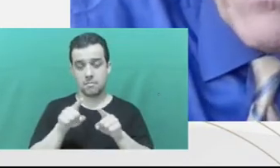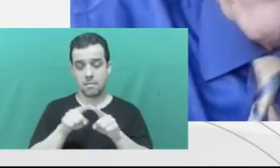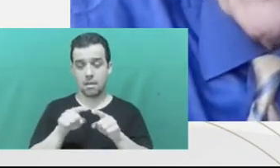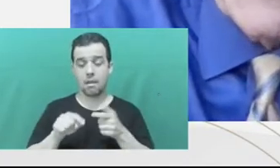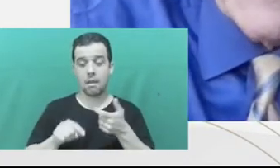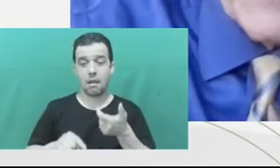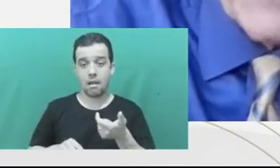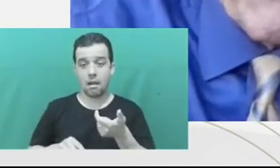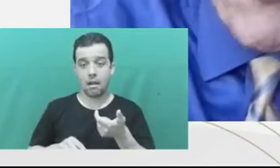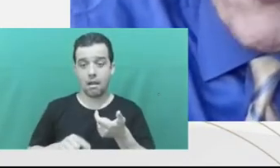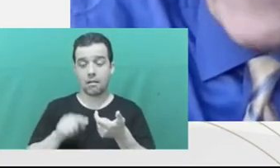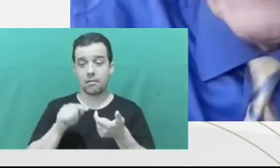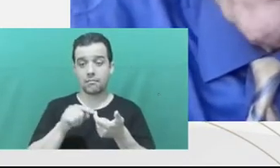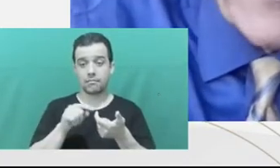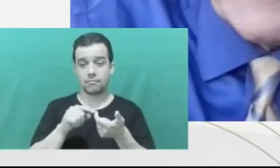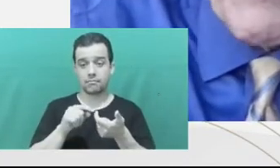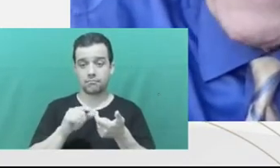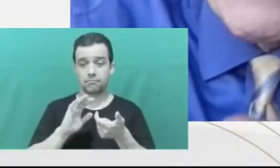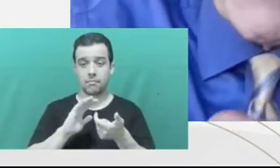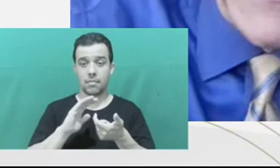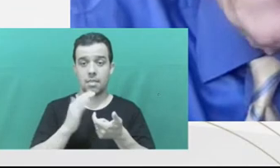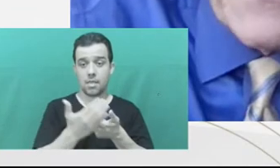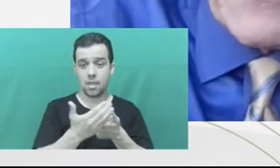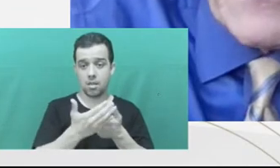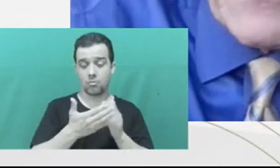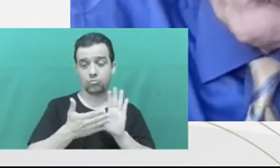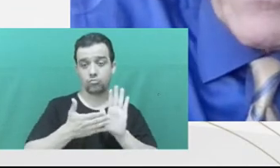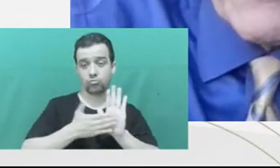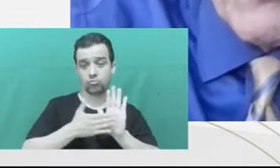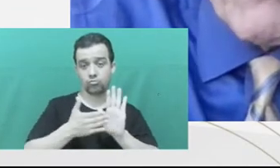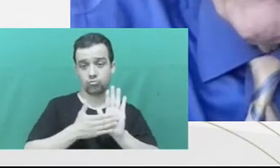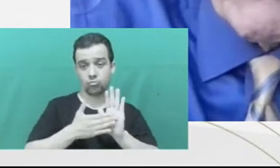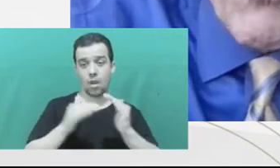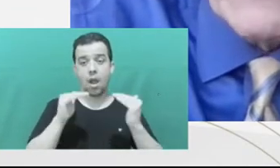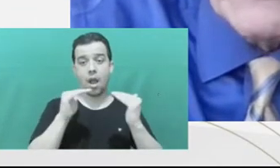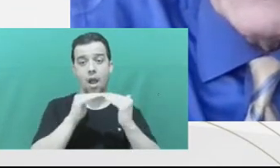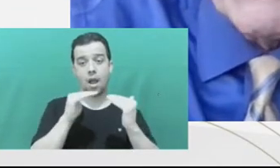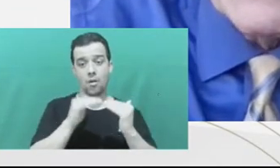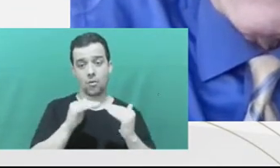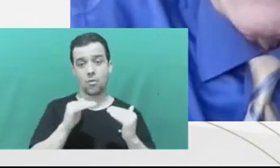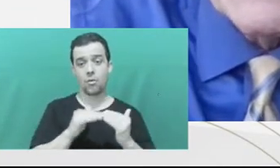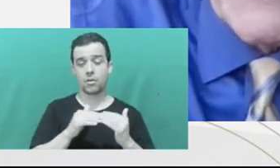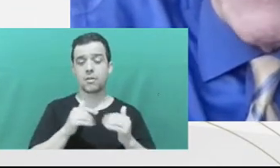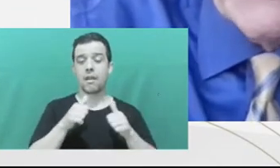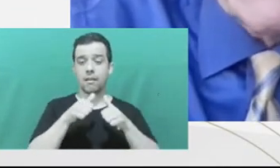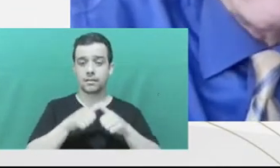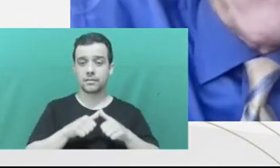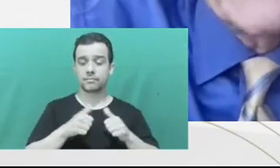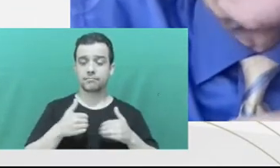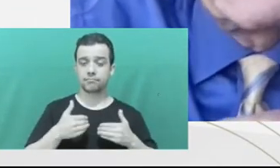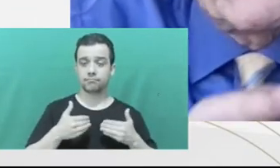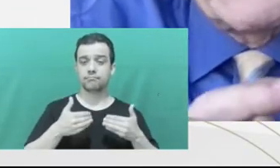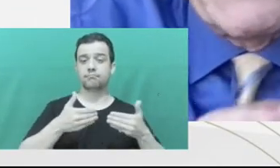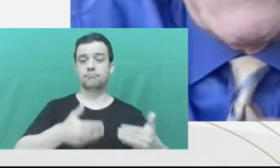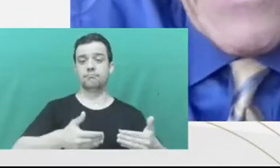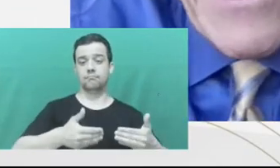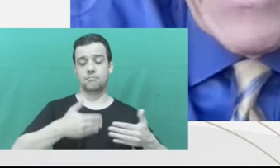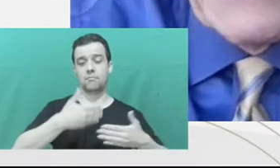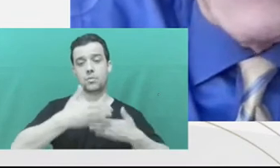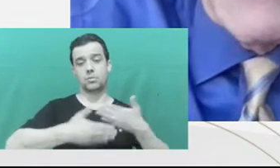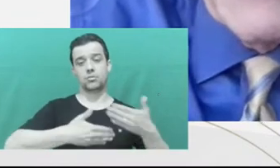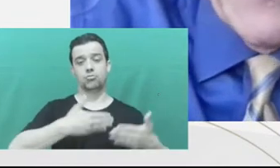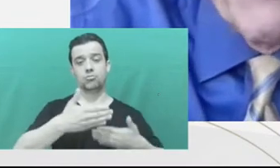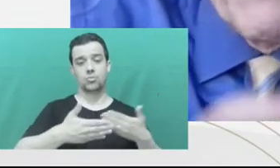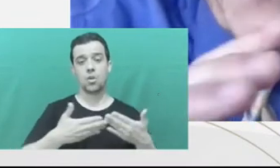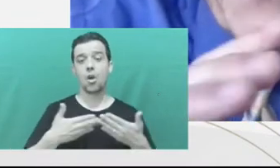is a public proceeding. The press can be present. Anybody can walk into the courtroom and watch these proceedings. So there's nothing secret in the